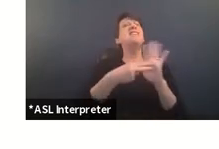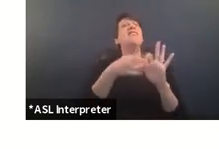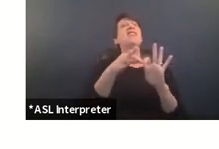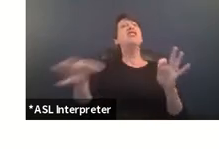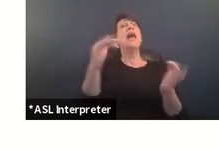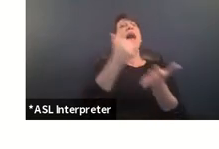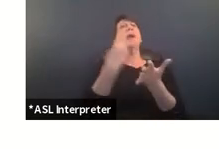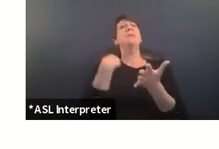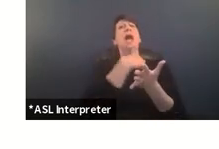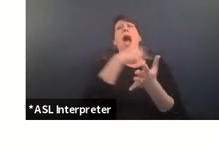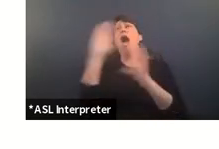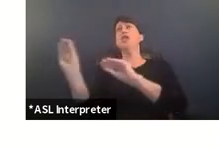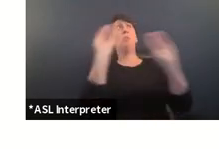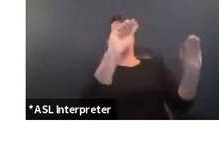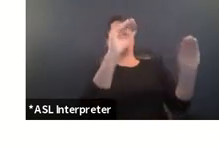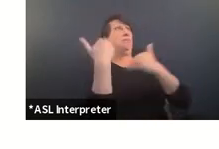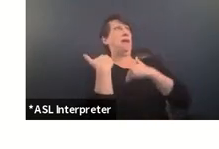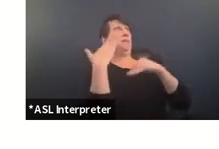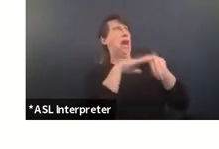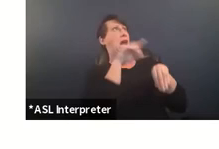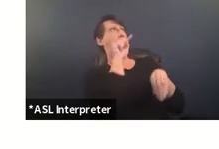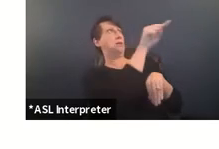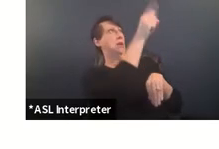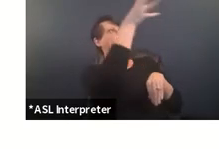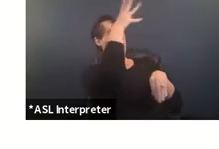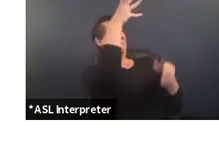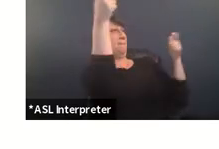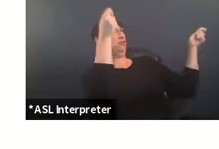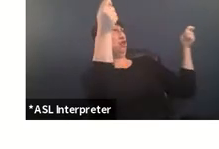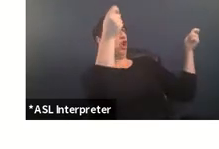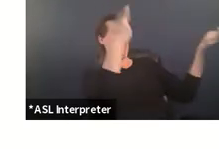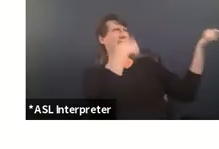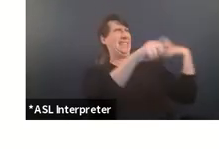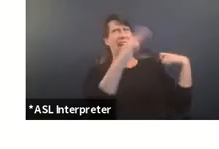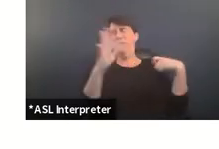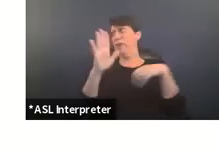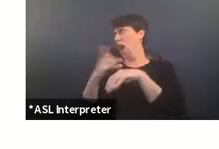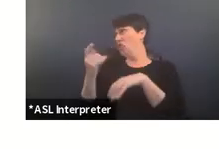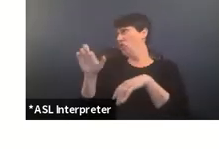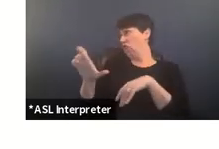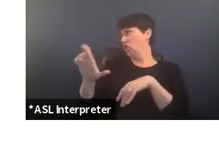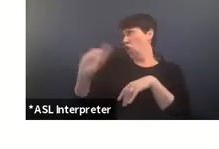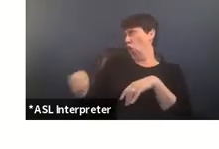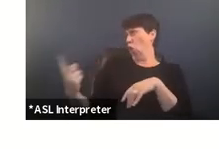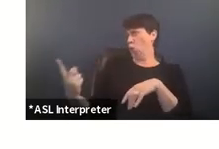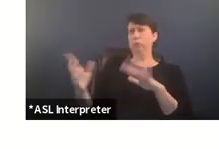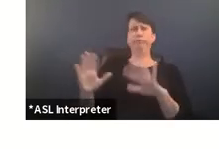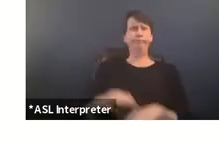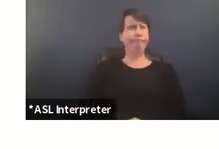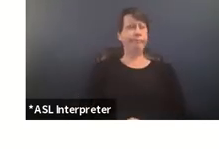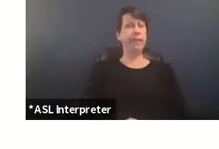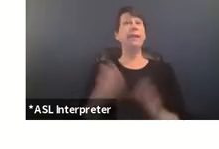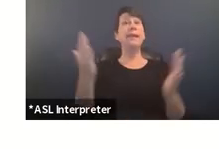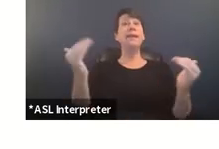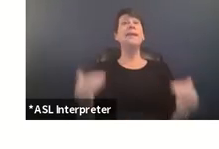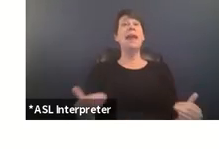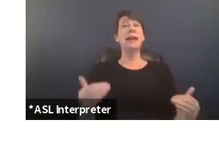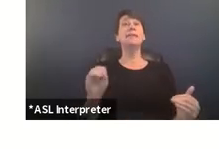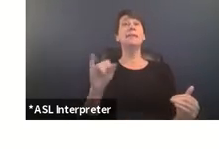the onus where it belongs which is on patriarchy versus on um gender by itself um next slide